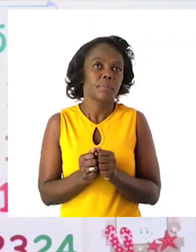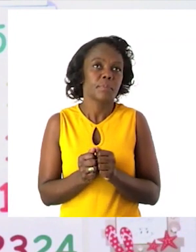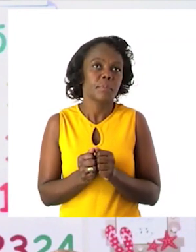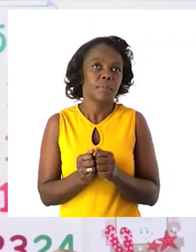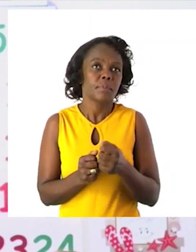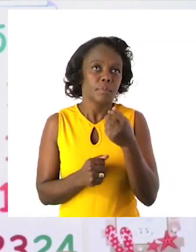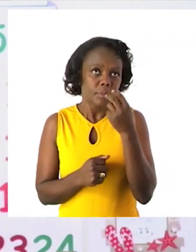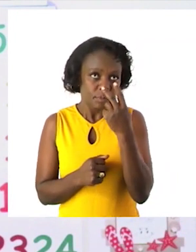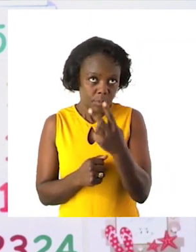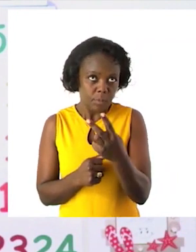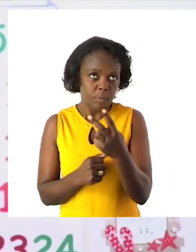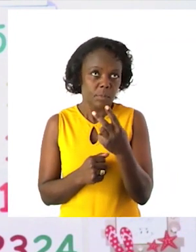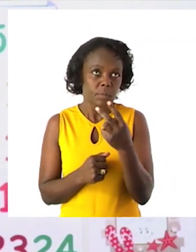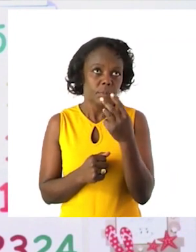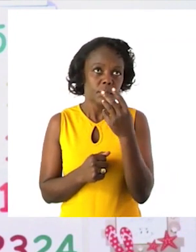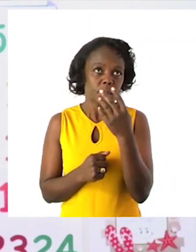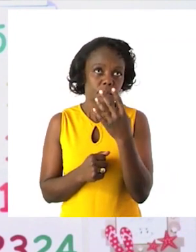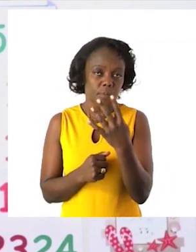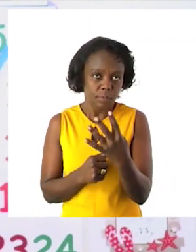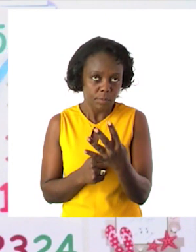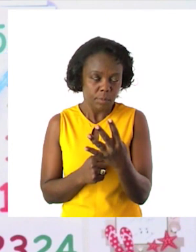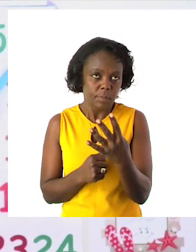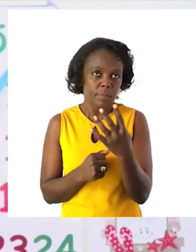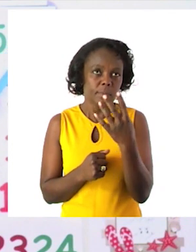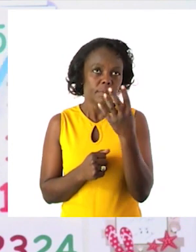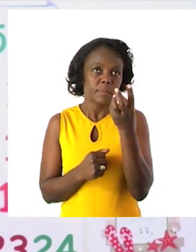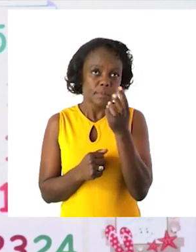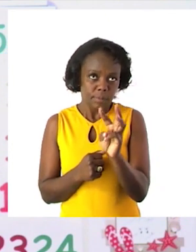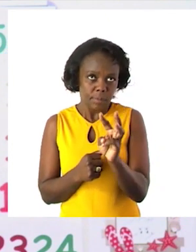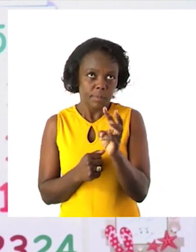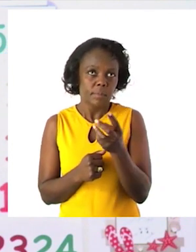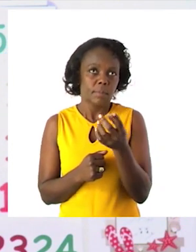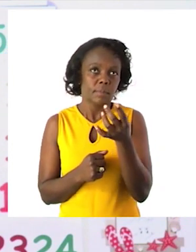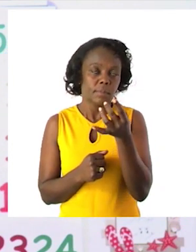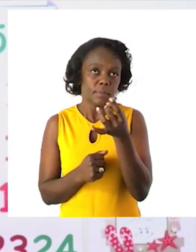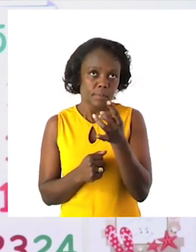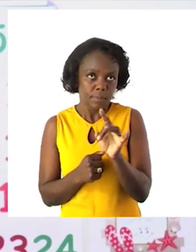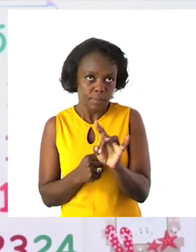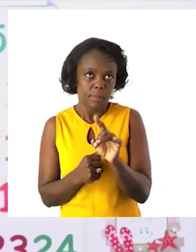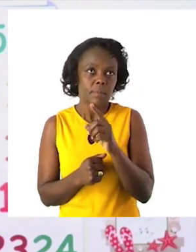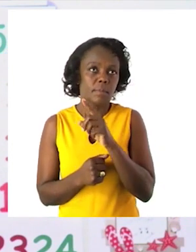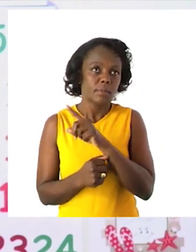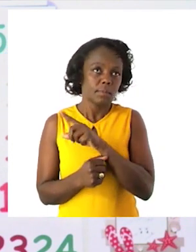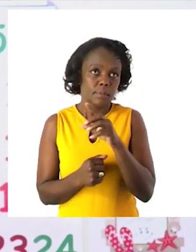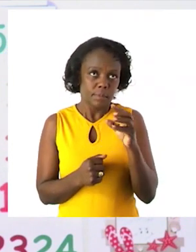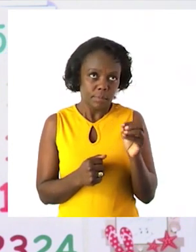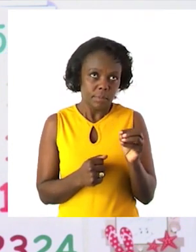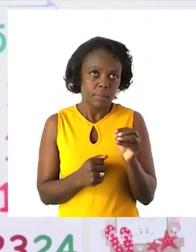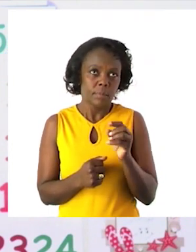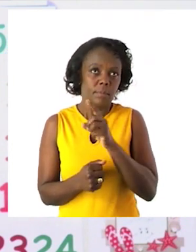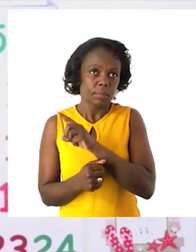2, 4, 6, 8, 10,